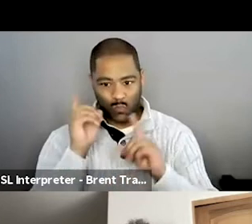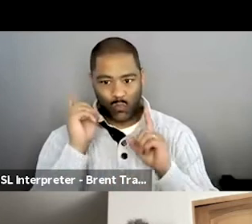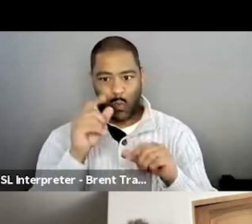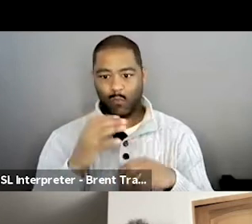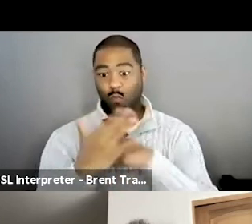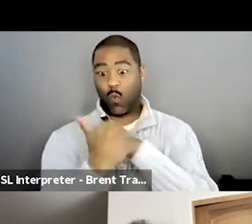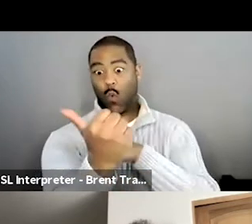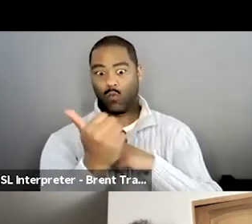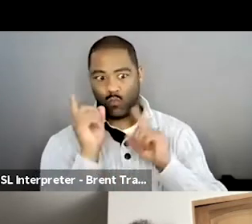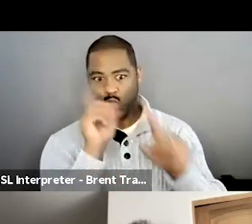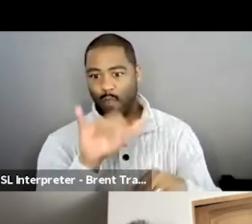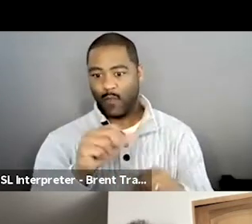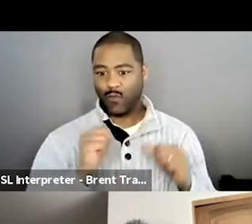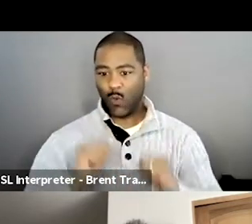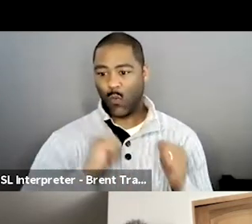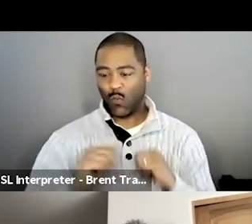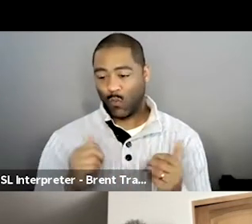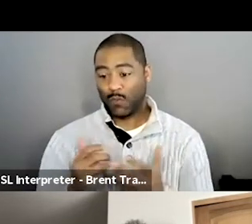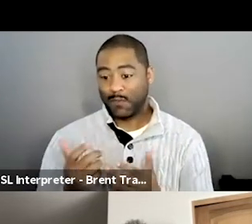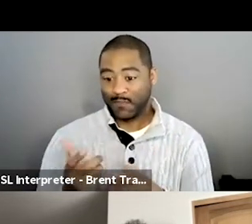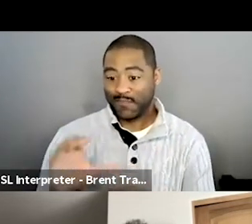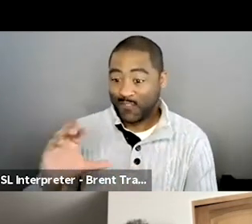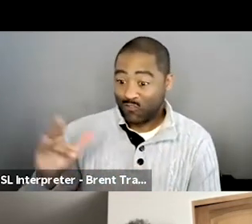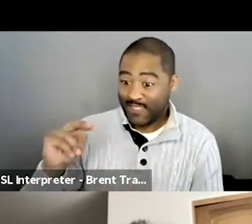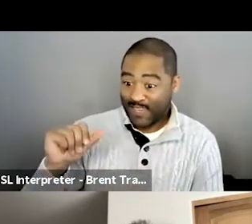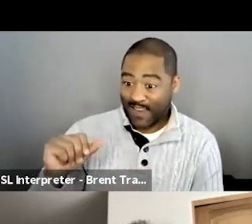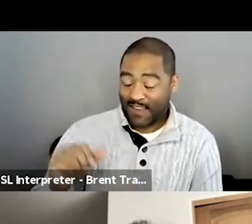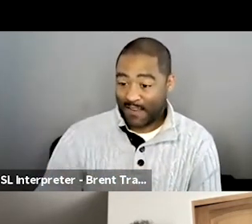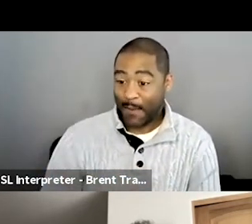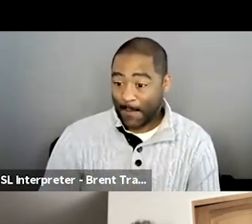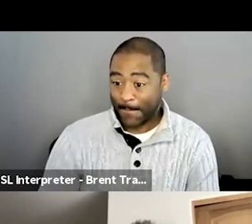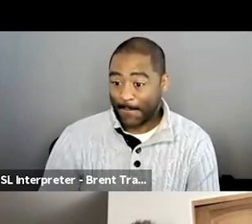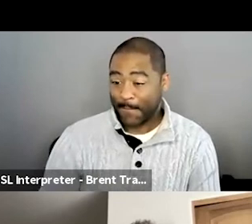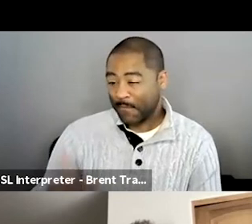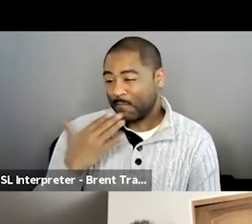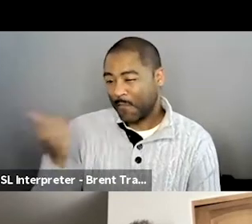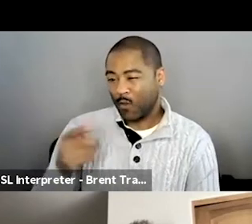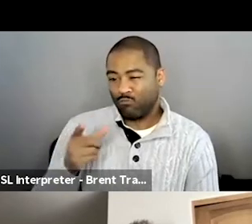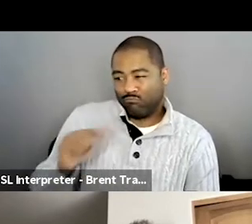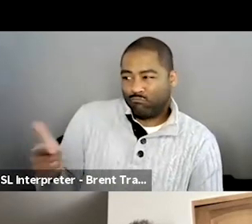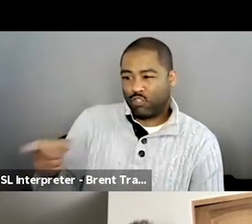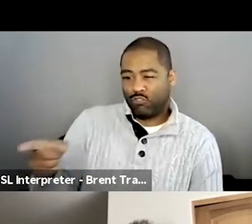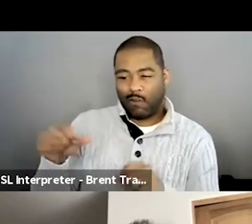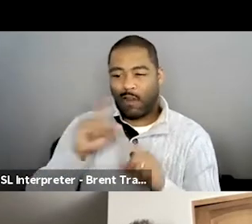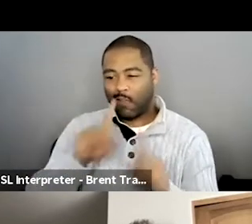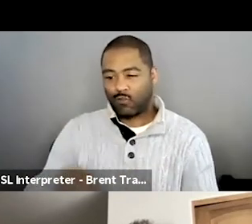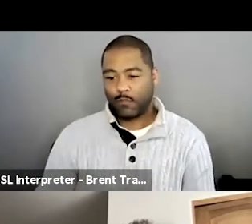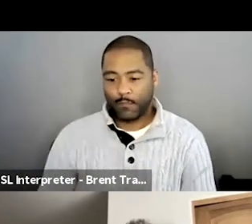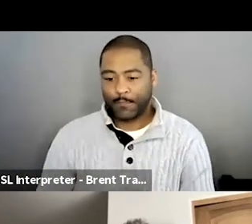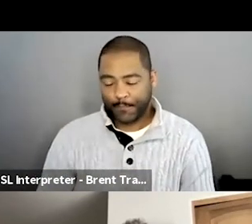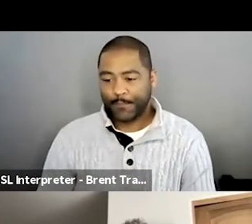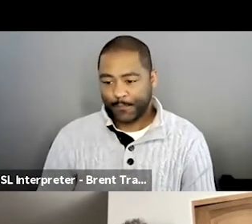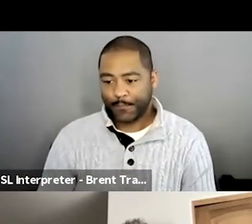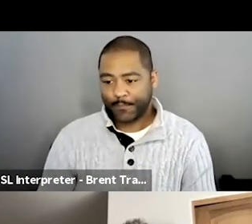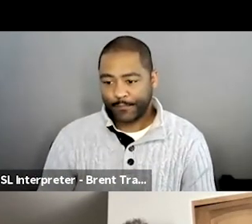a better answer this. Yeah. Essentially, um, when at first, when they were first seen, um, and in, you know, the